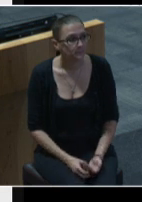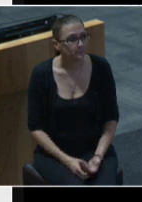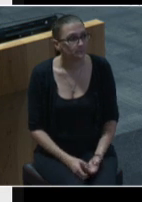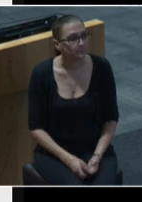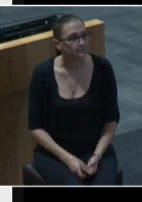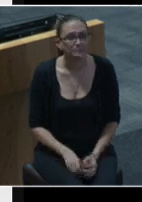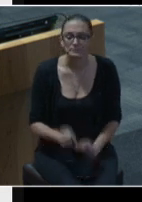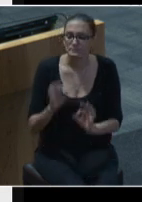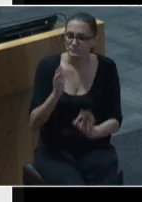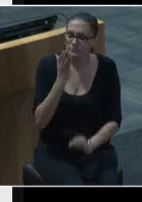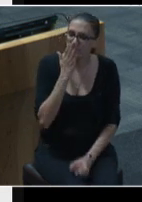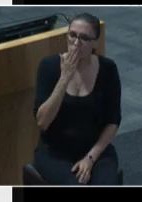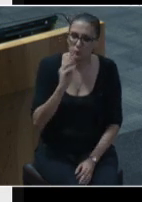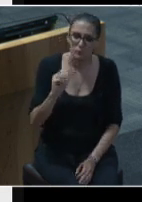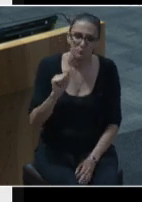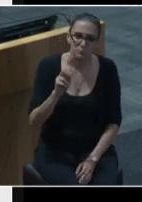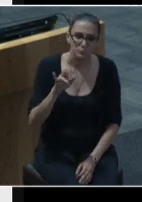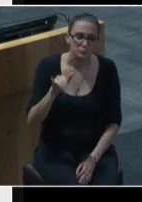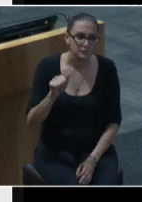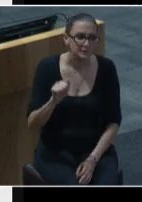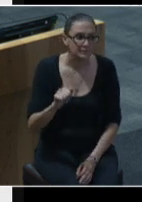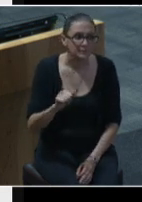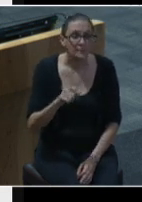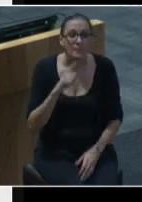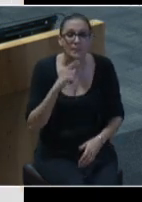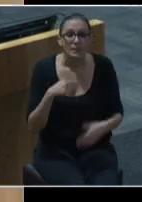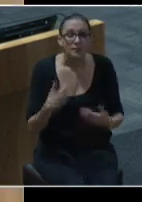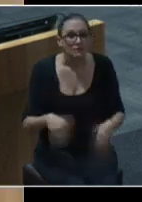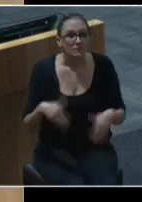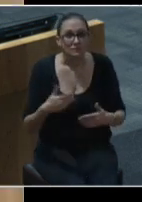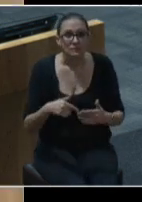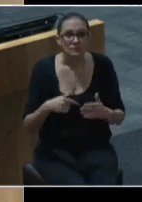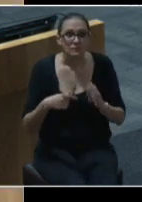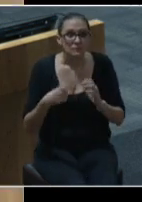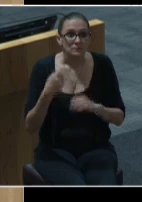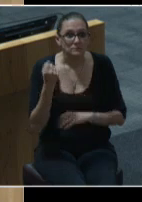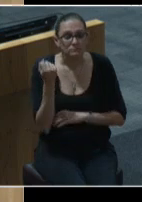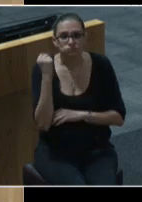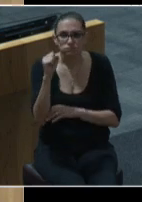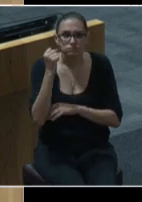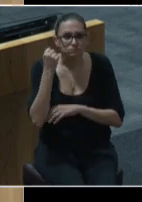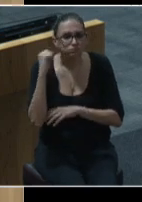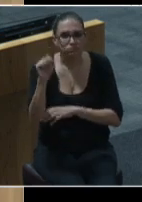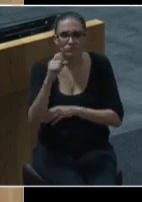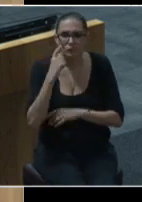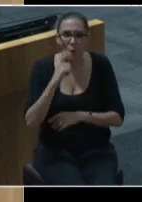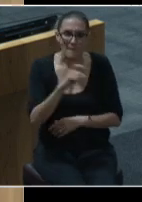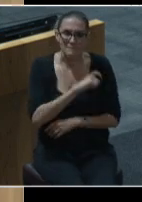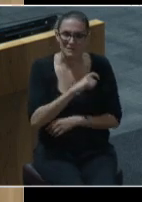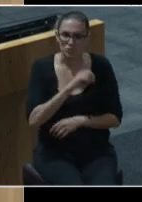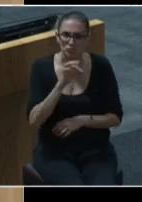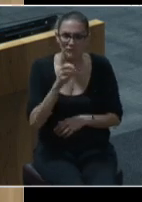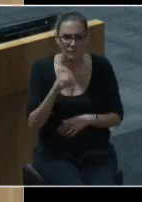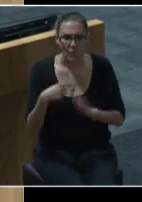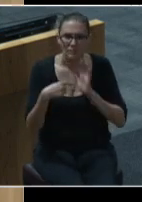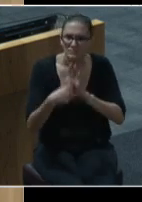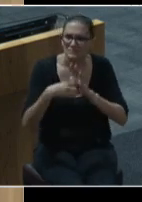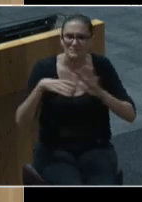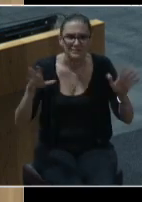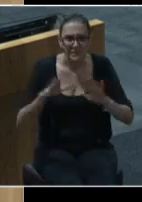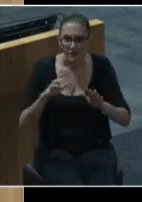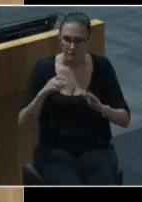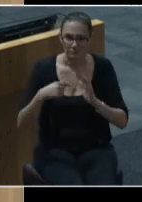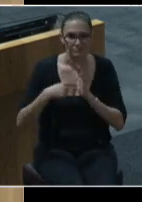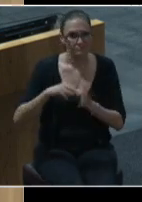Thank you. Nuria. The magnitude of demonstrations in support of police reform show that we have the momentum and community support